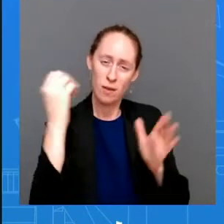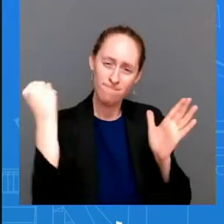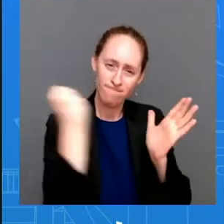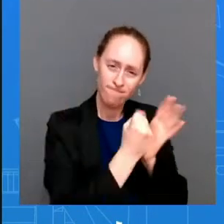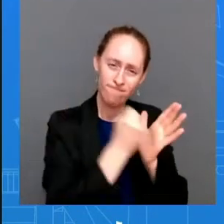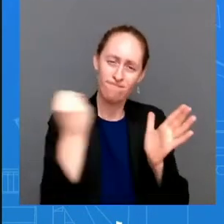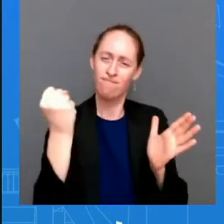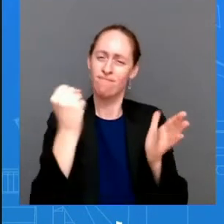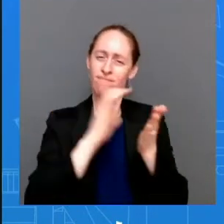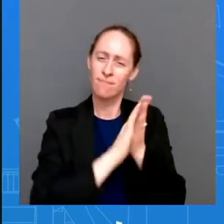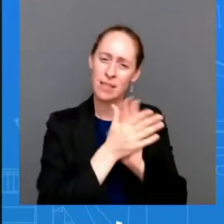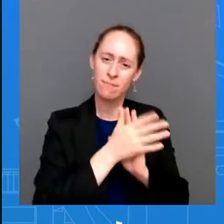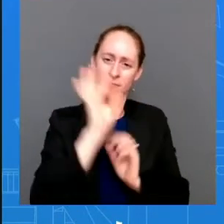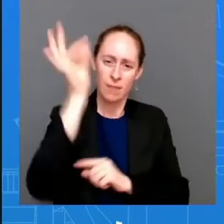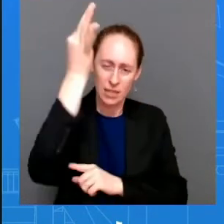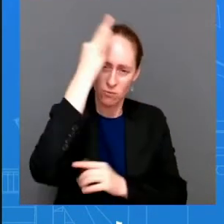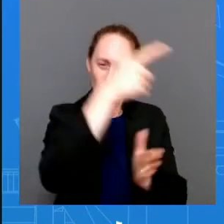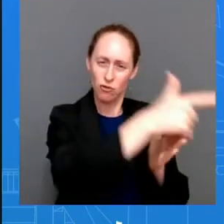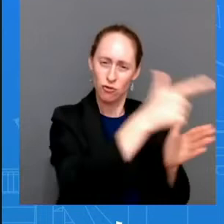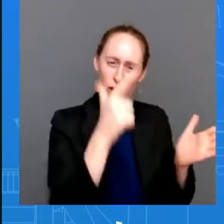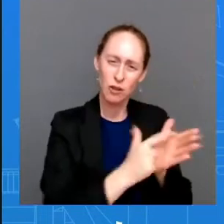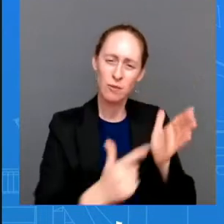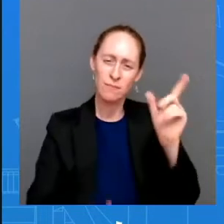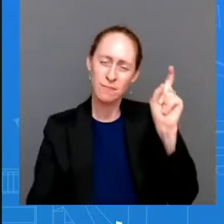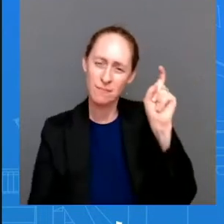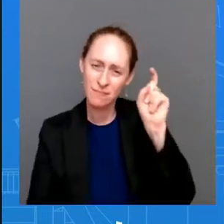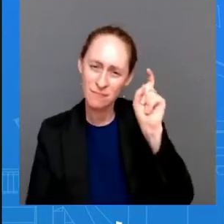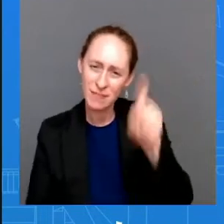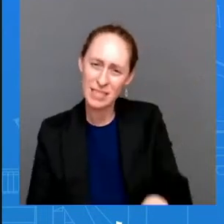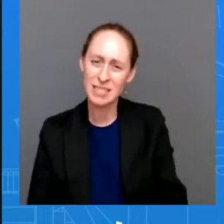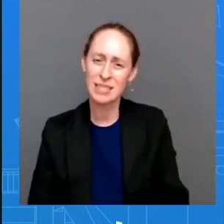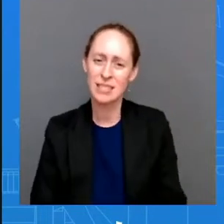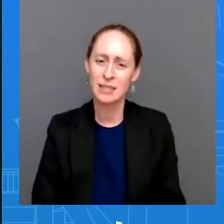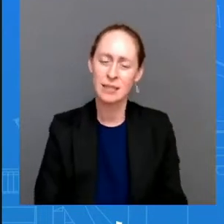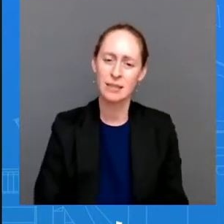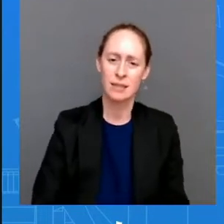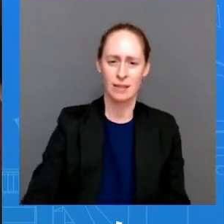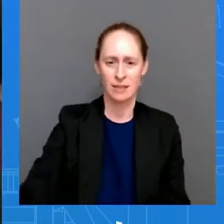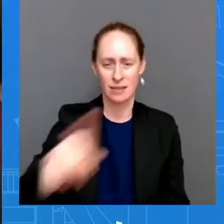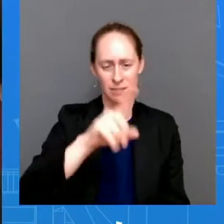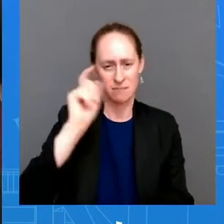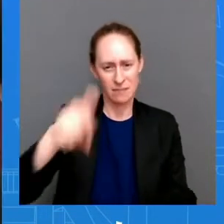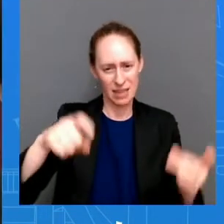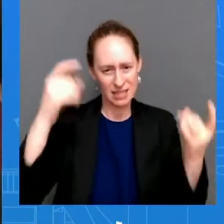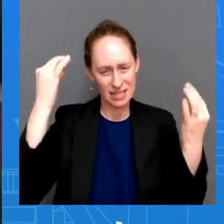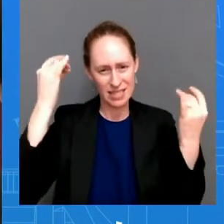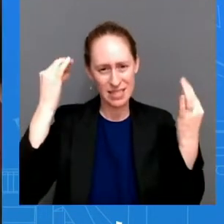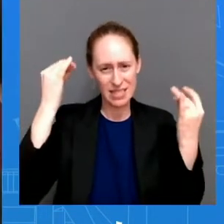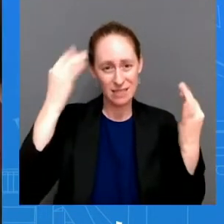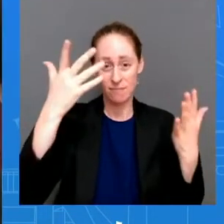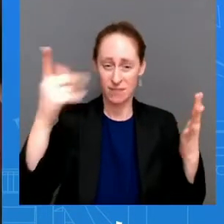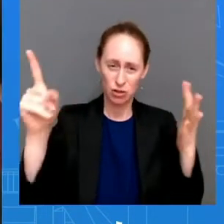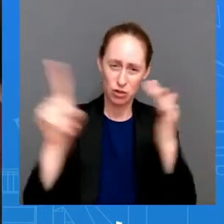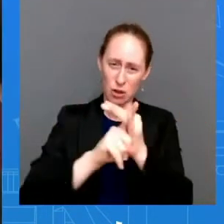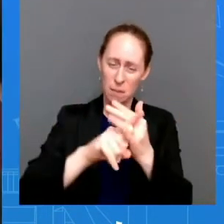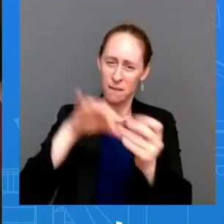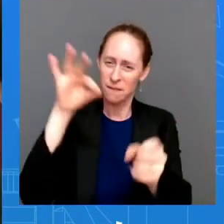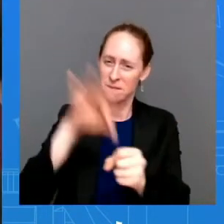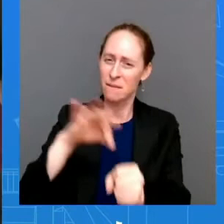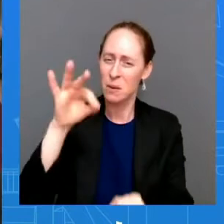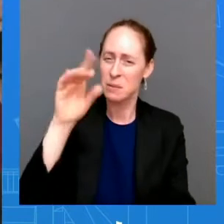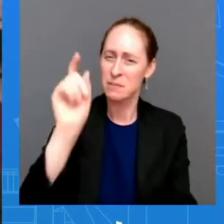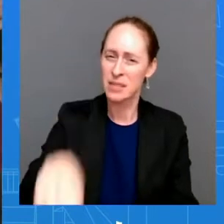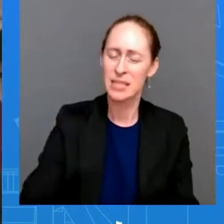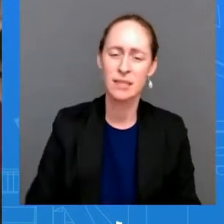talked about what kansas did last night and will there be more details for example for women who are looking to utilize these